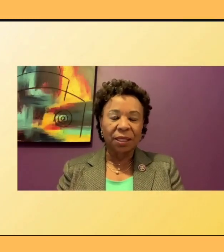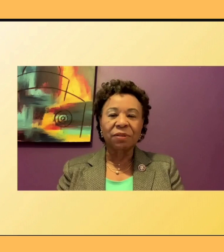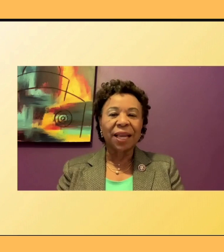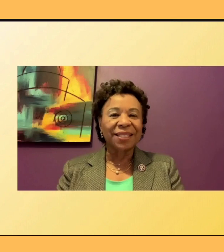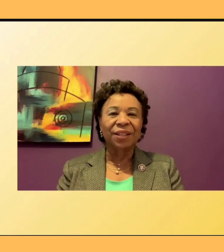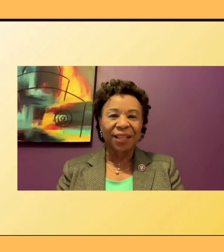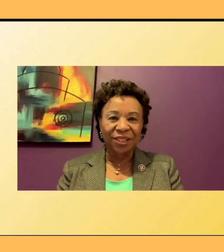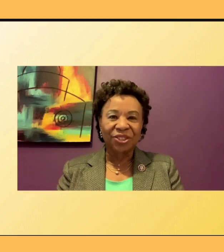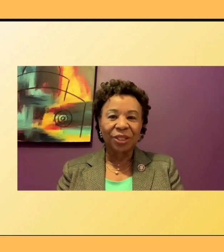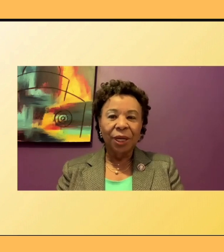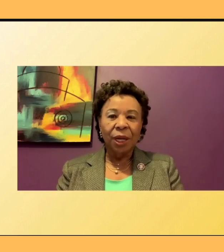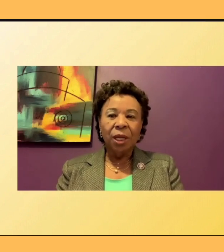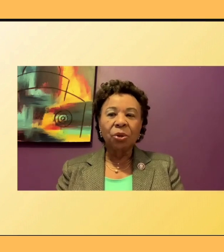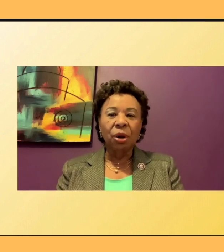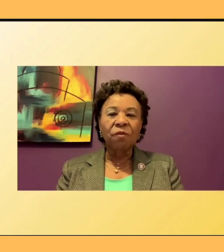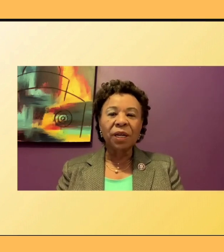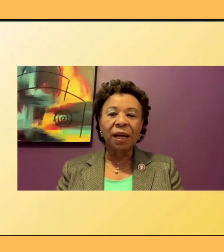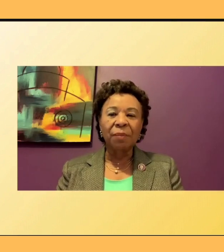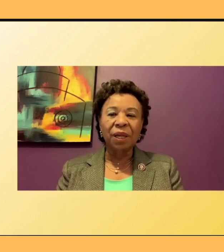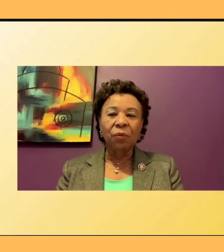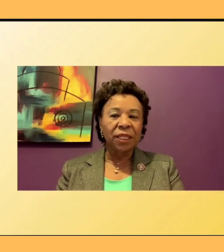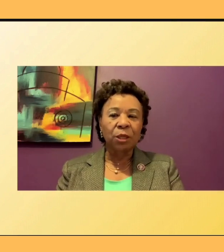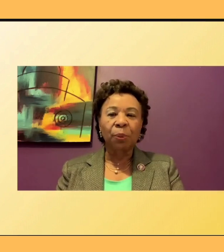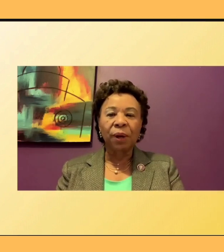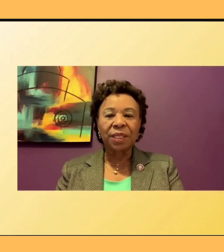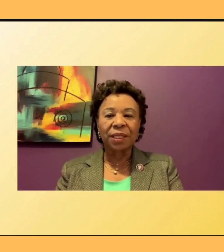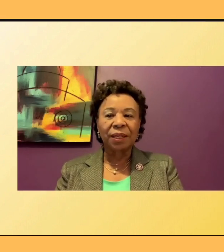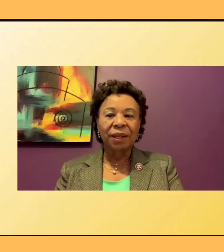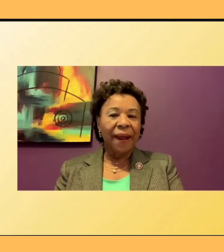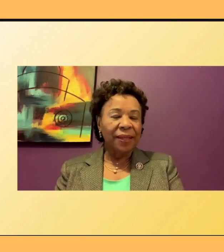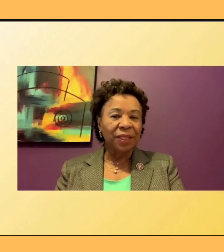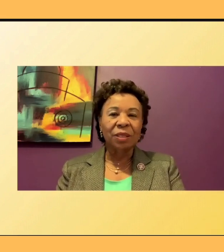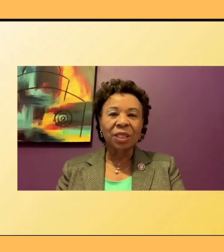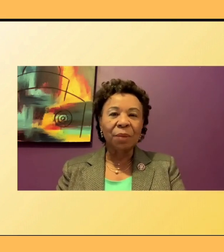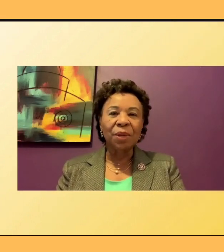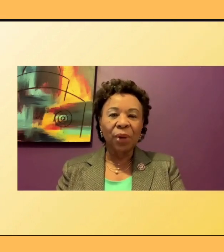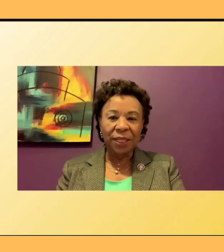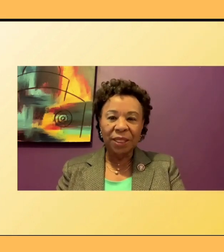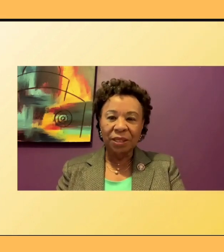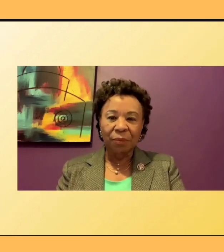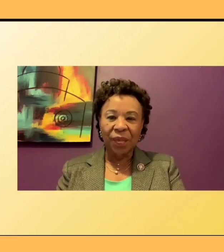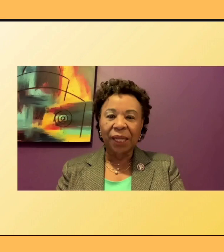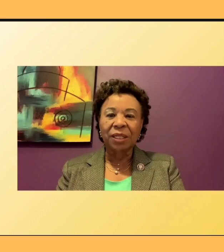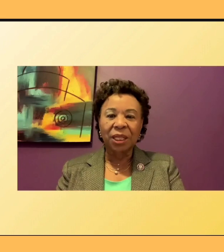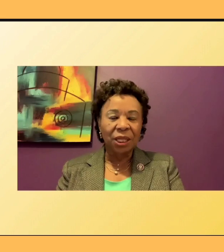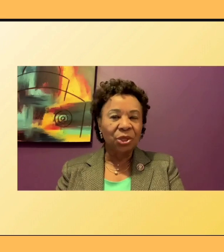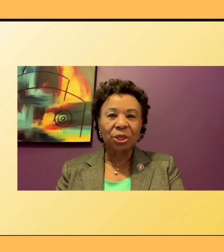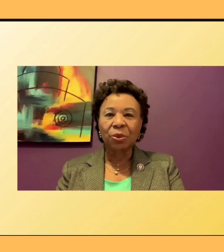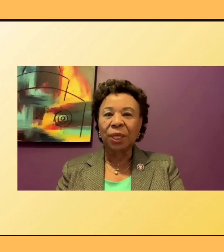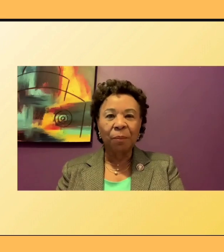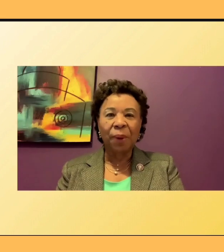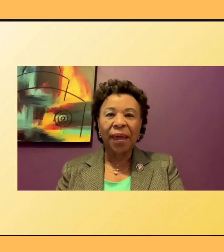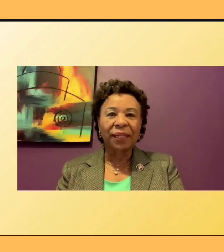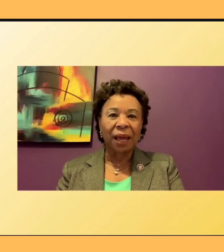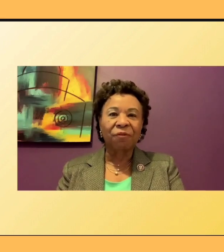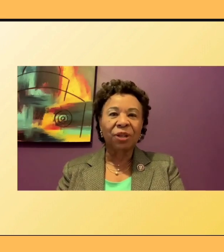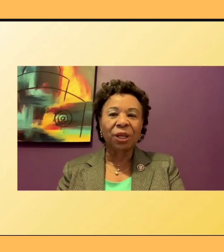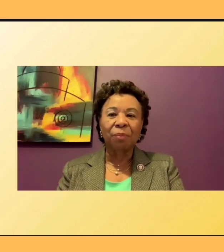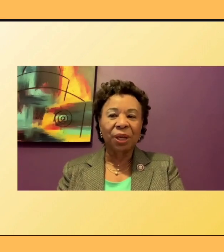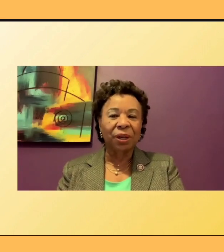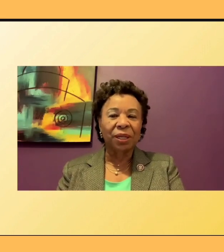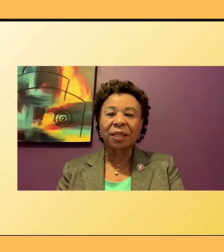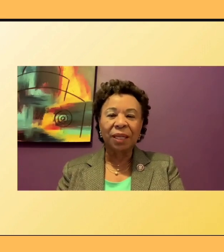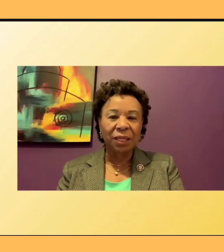overcoming white supremacy and the systemic racism that continues to impact African Americans each and every